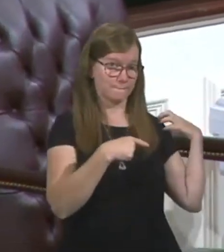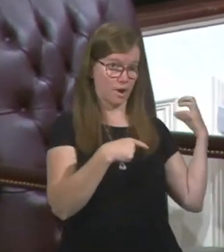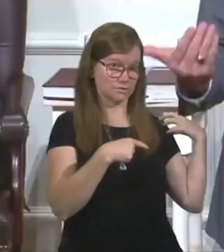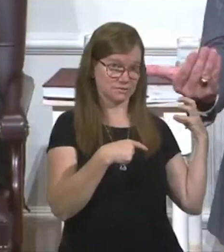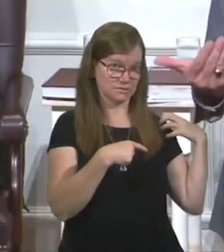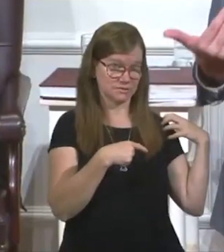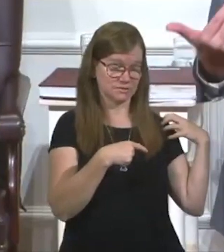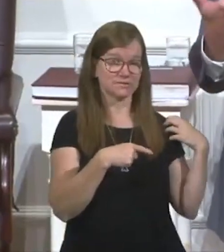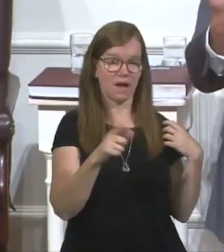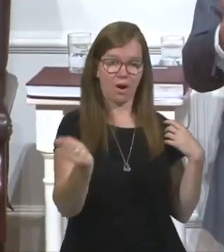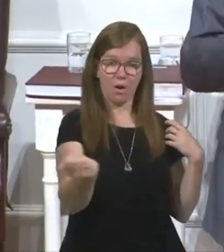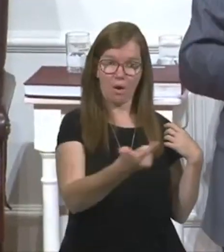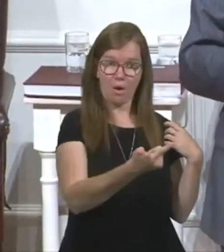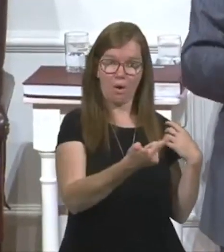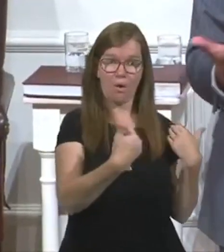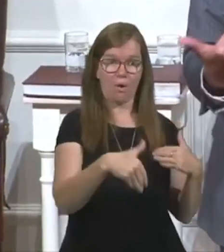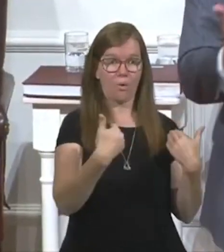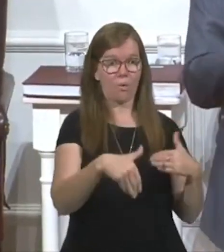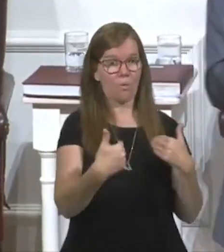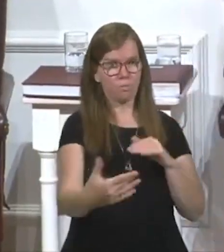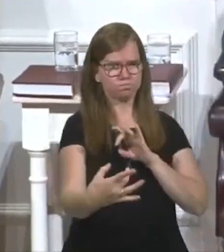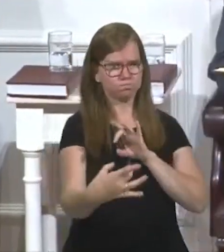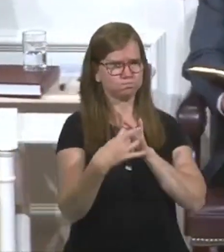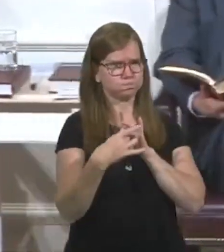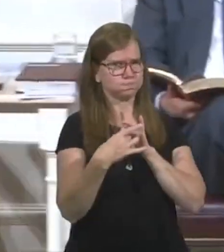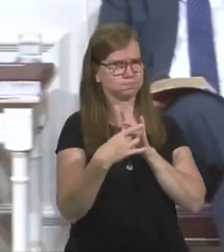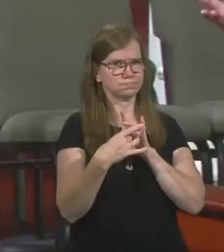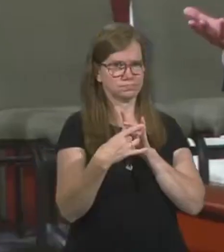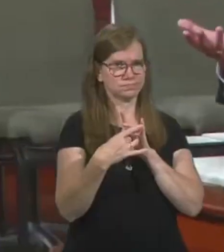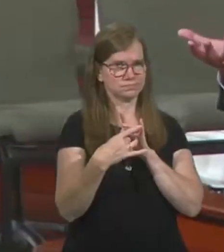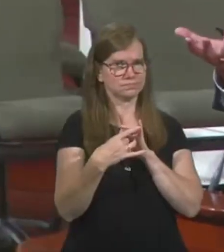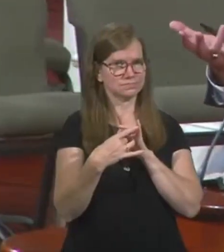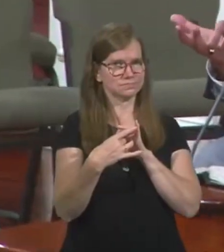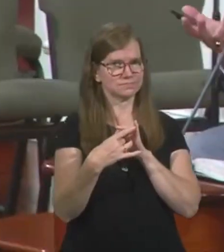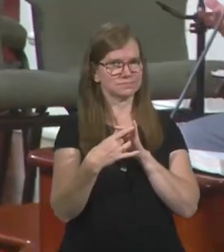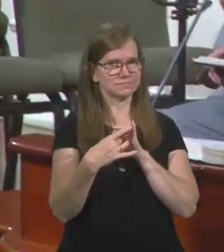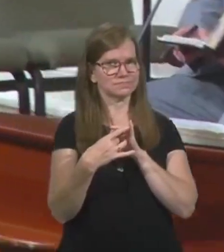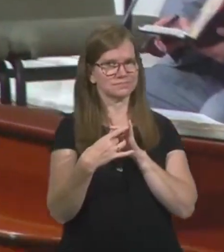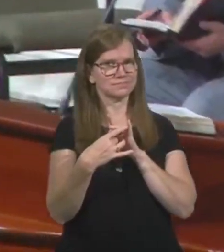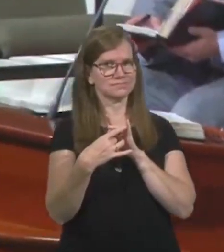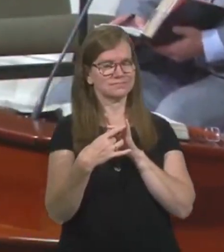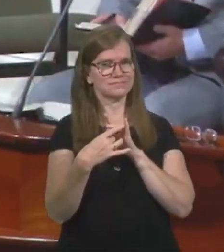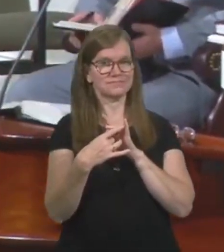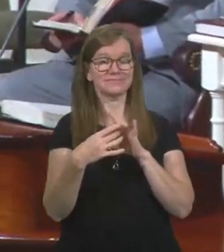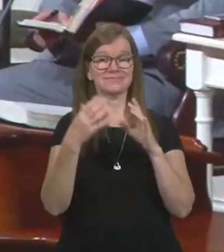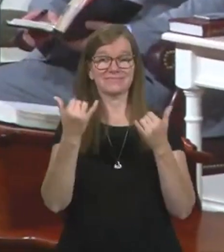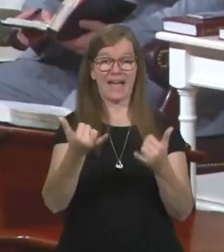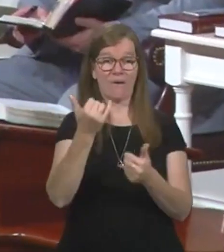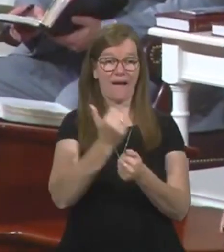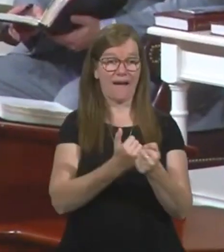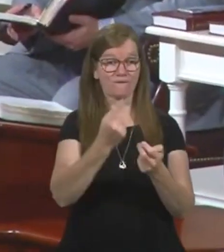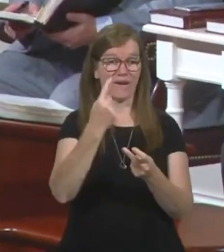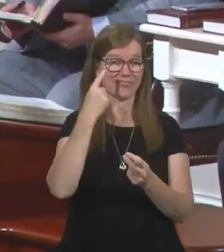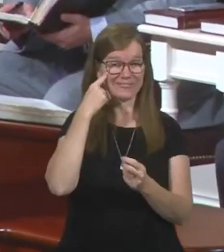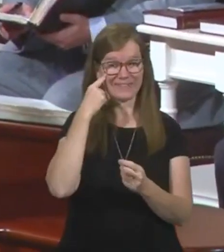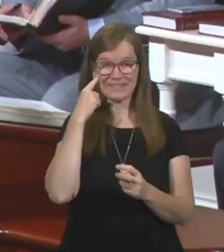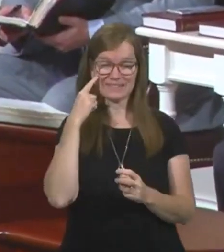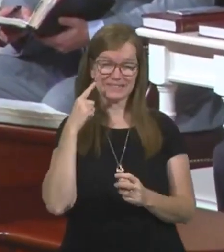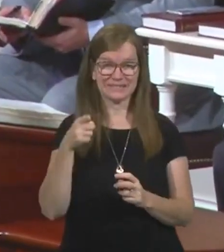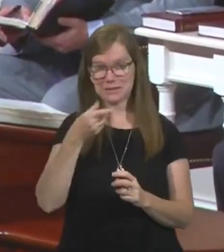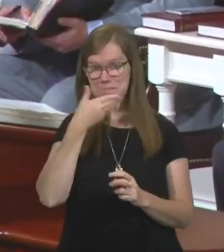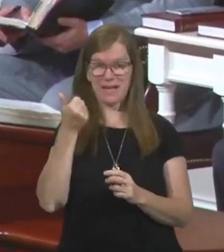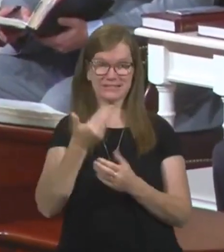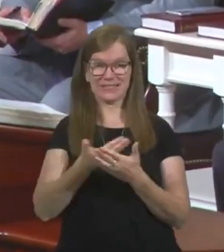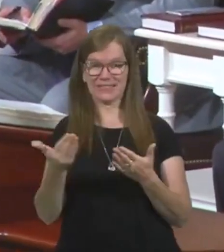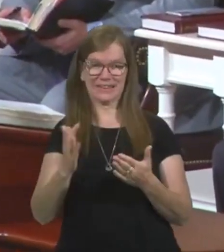sure enough, they were all endeared. He ingratiated himself to them. And now everybody thinks he's the best thing since